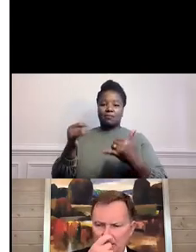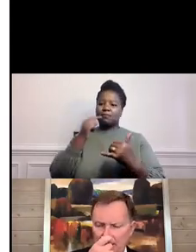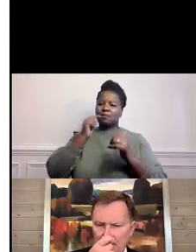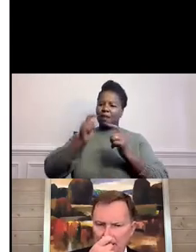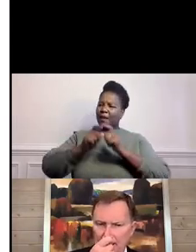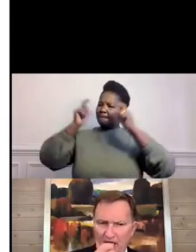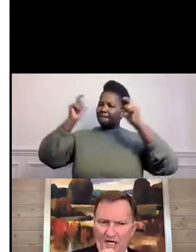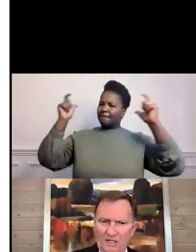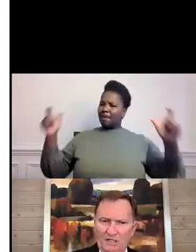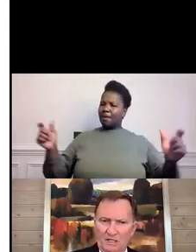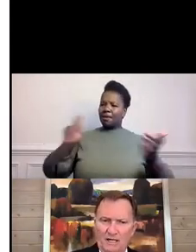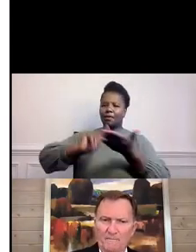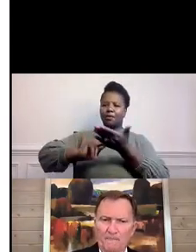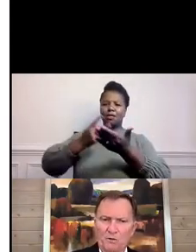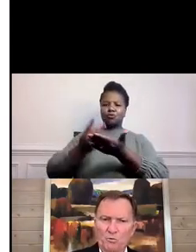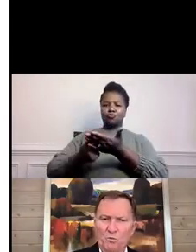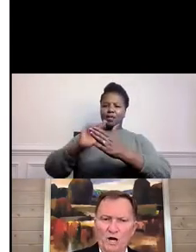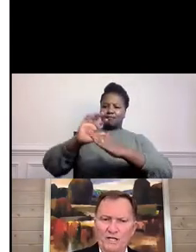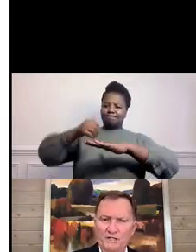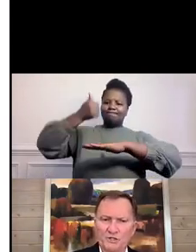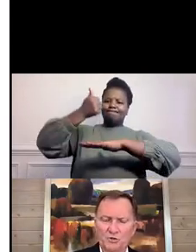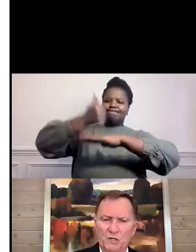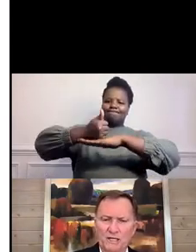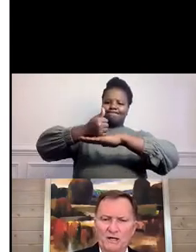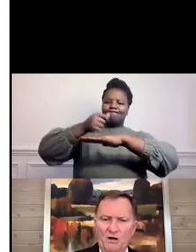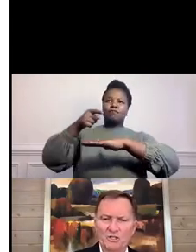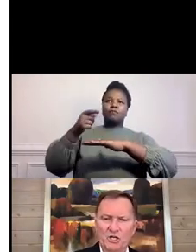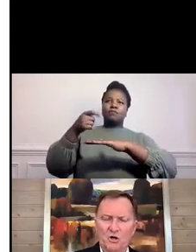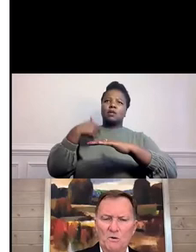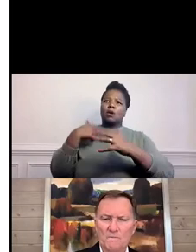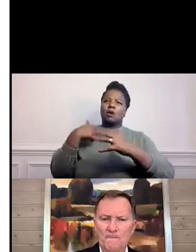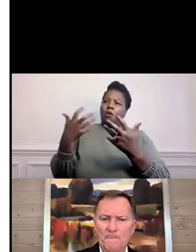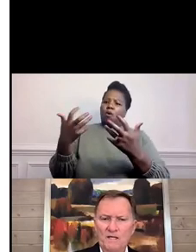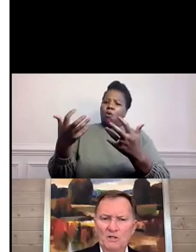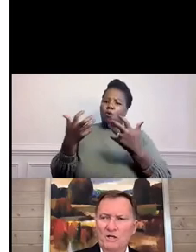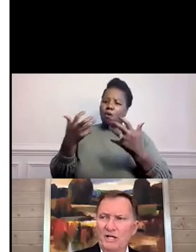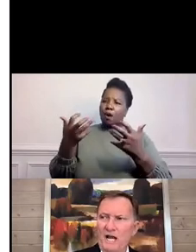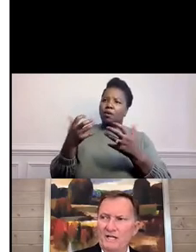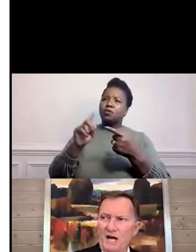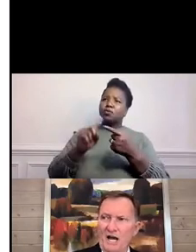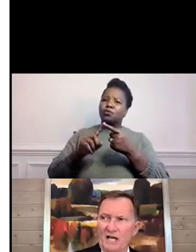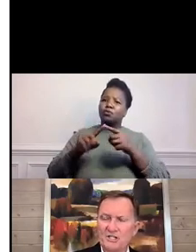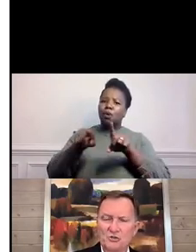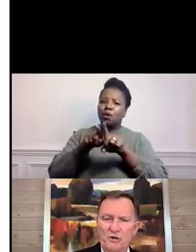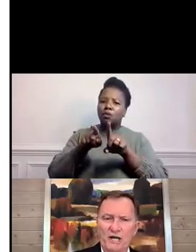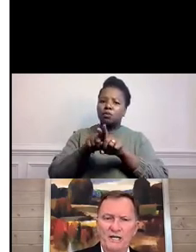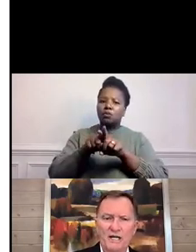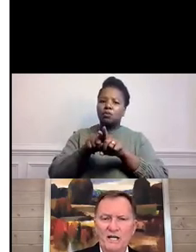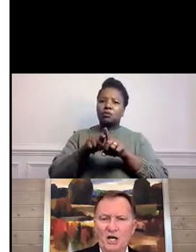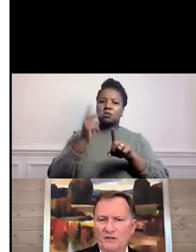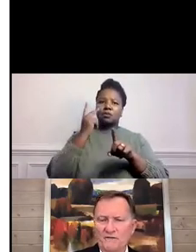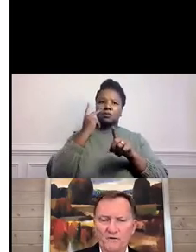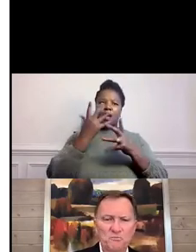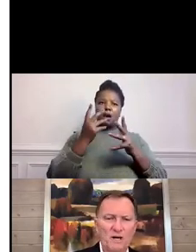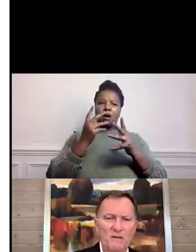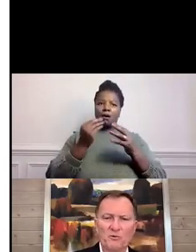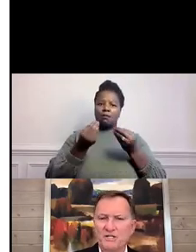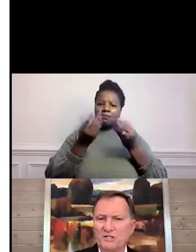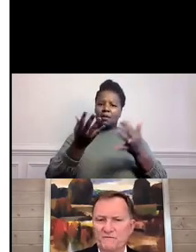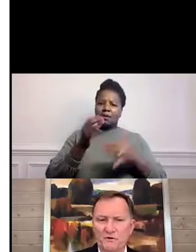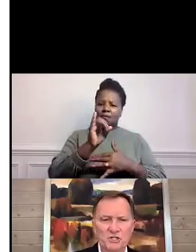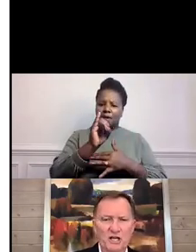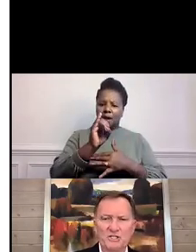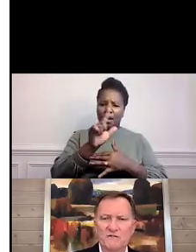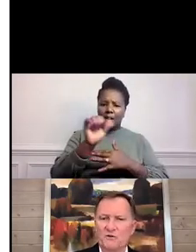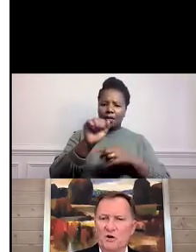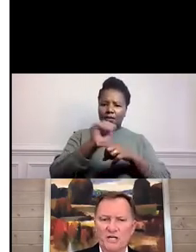and we wanted to also look at having ILS training, healthy food preparation,